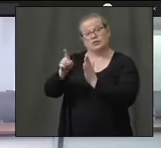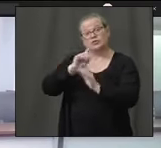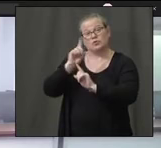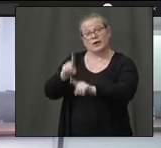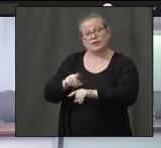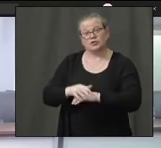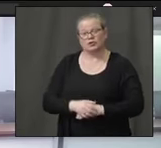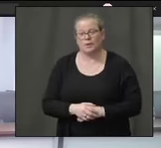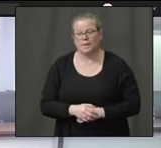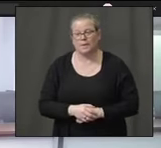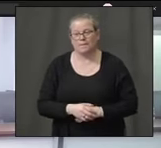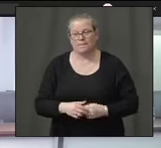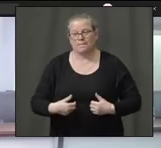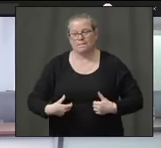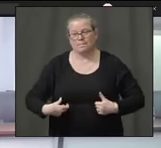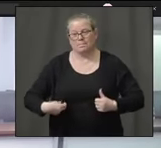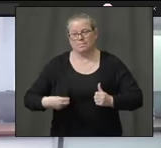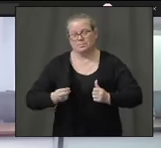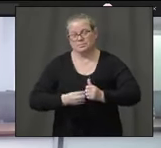Unmute. Unmute.